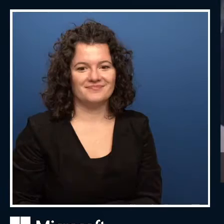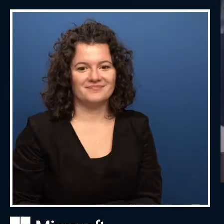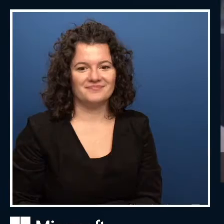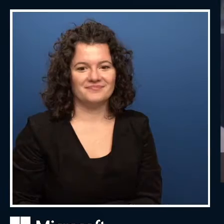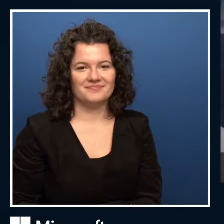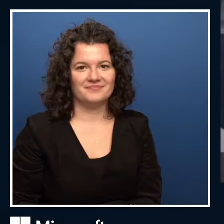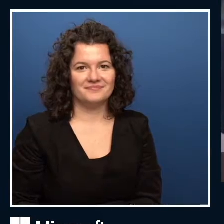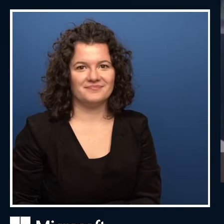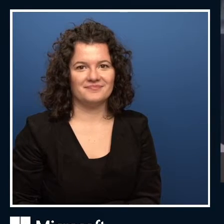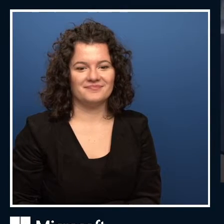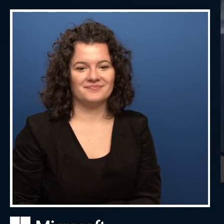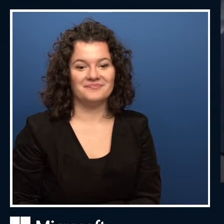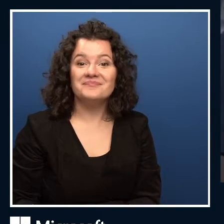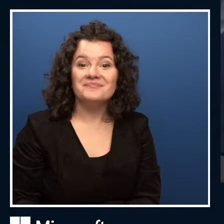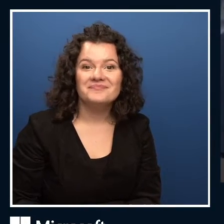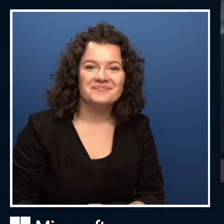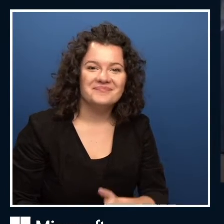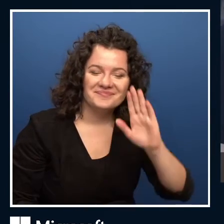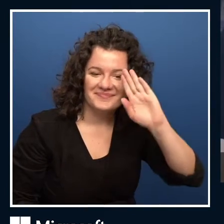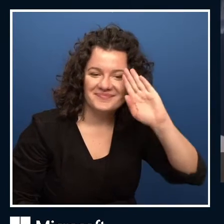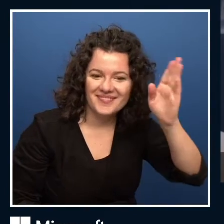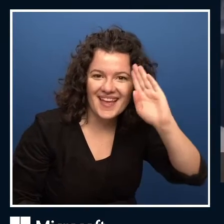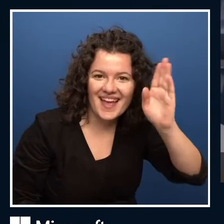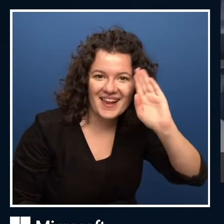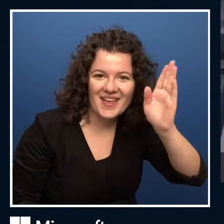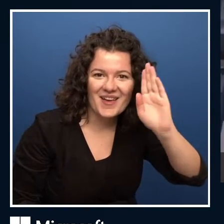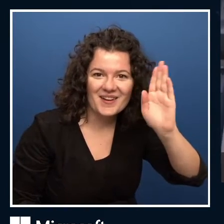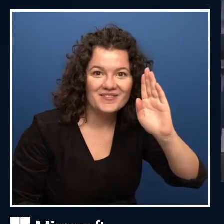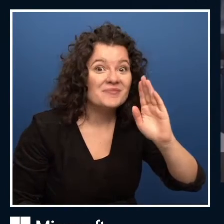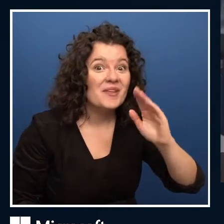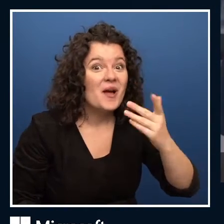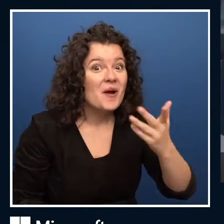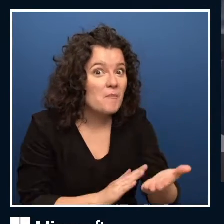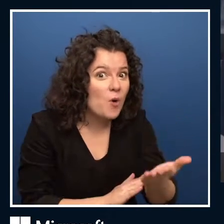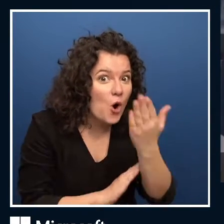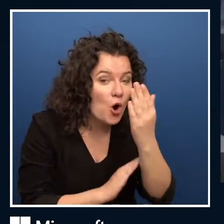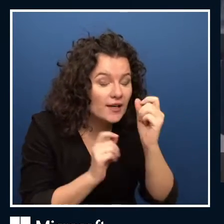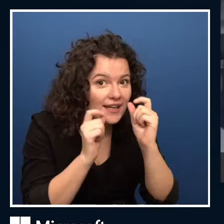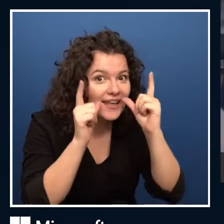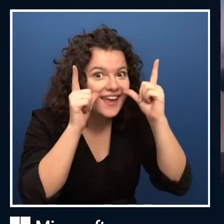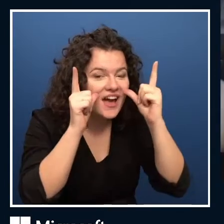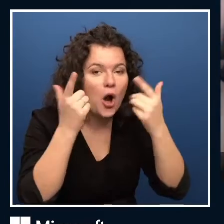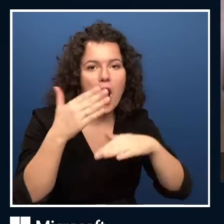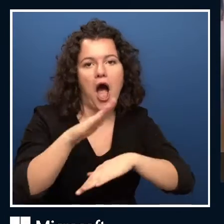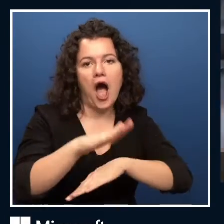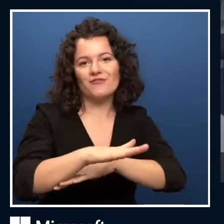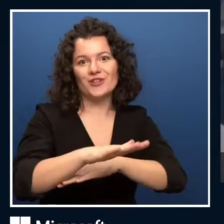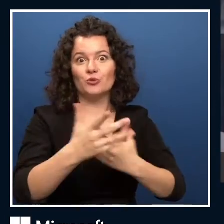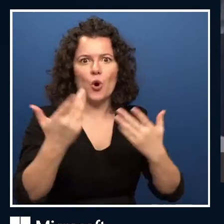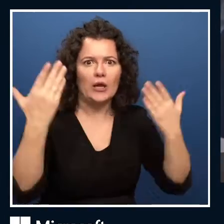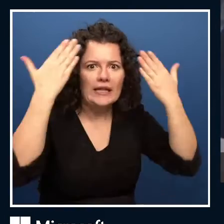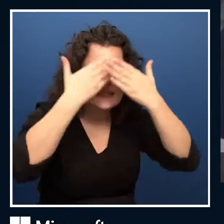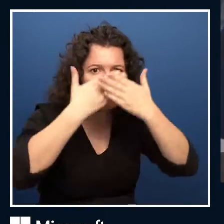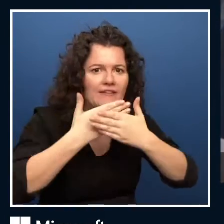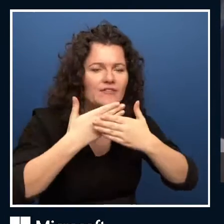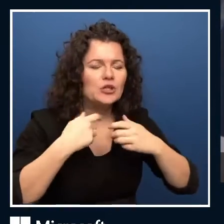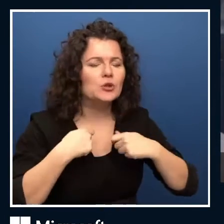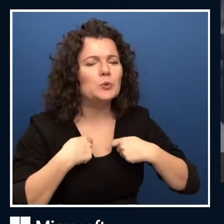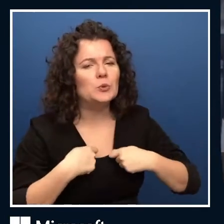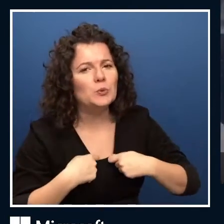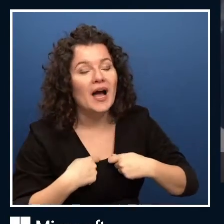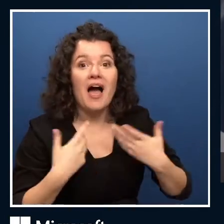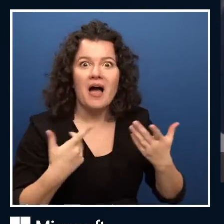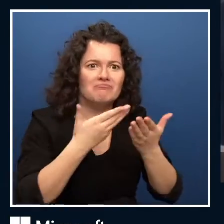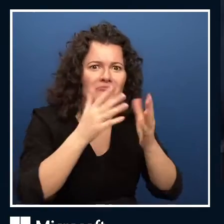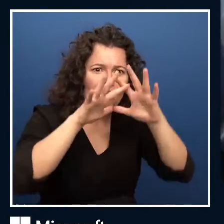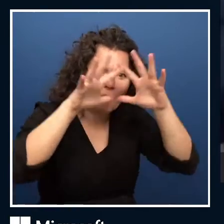Hi everyone, good morning, good afternoon, good evening, wherever you are in the world, nice little out wrong side map behind me